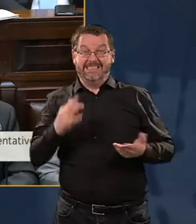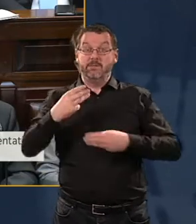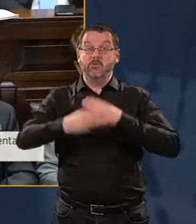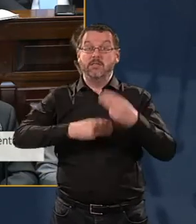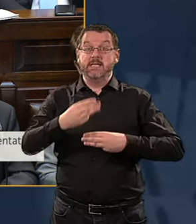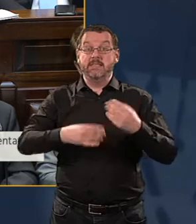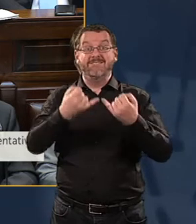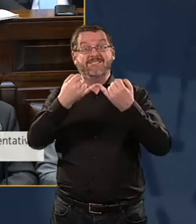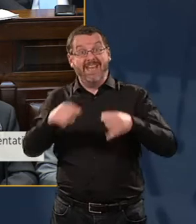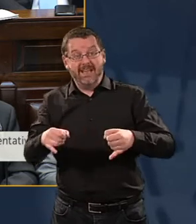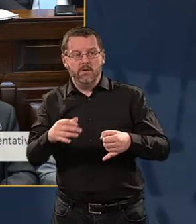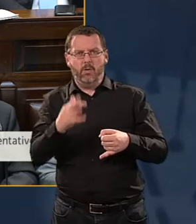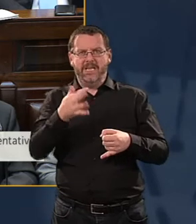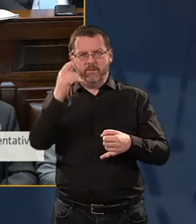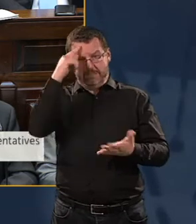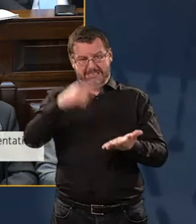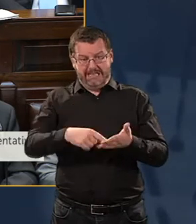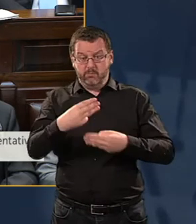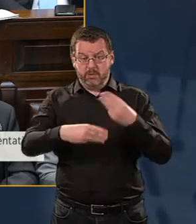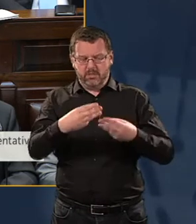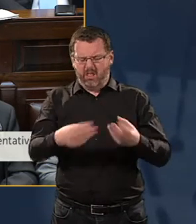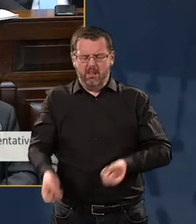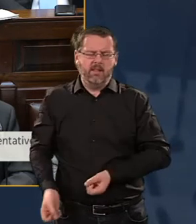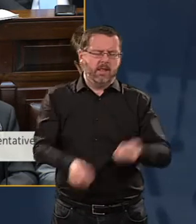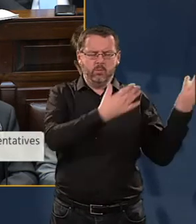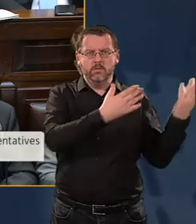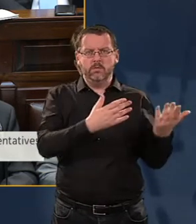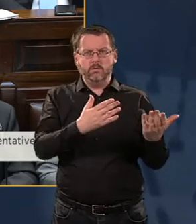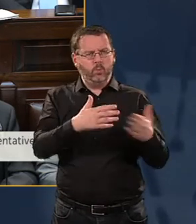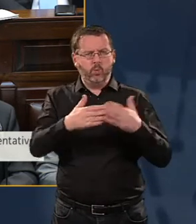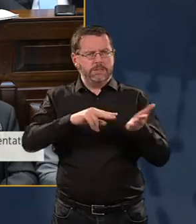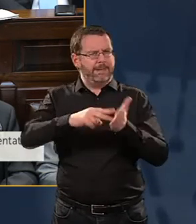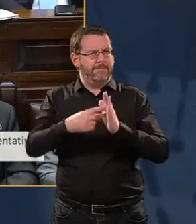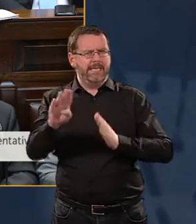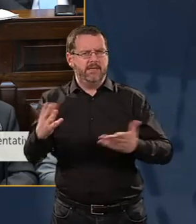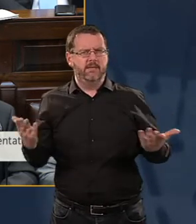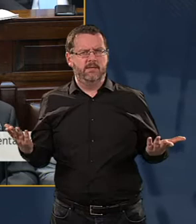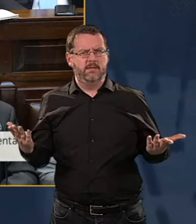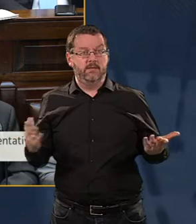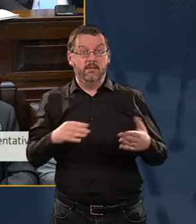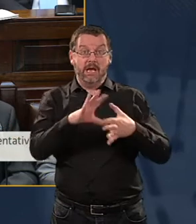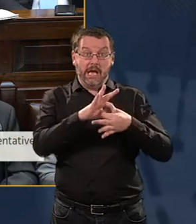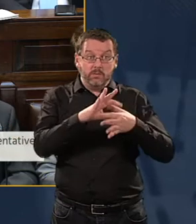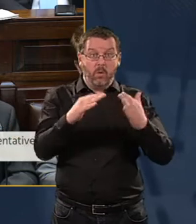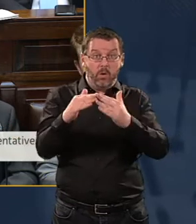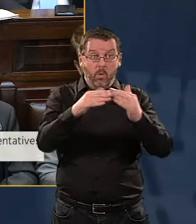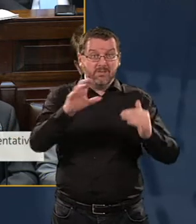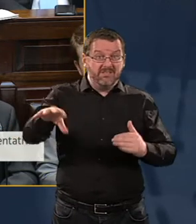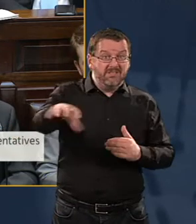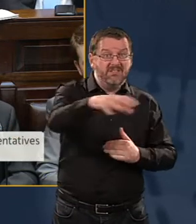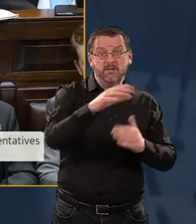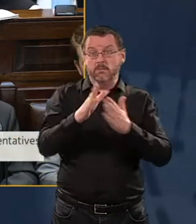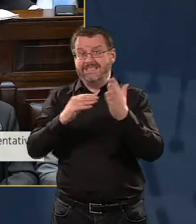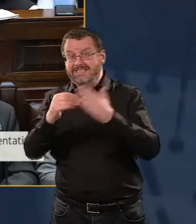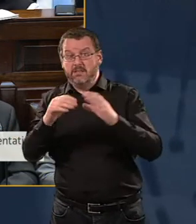or you decide to ditch this process, tell me what's plan B? Leaving households and businesses and communities in the